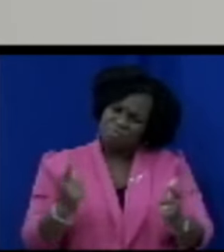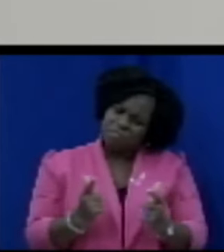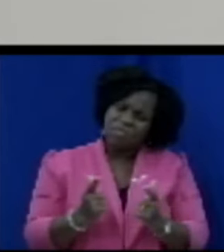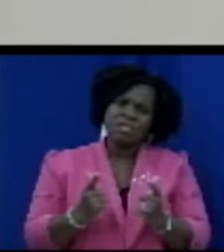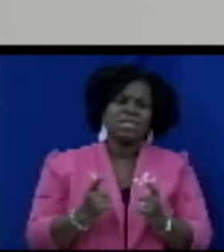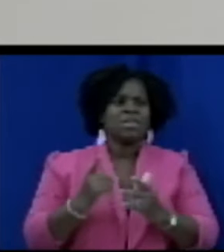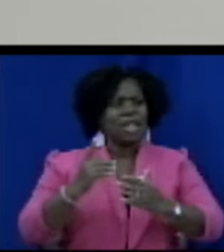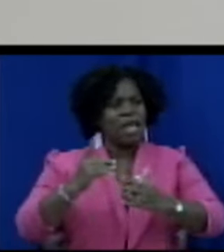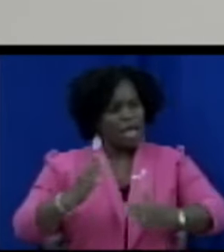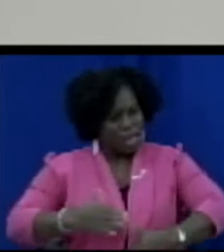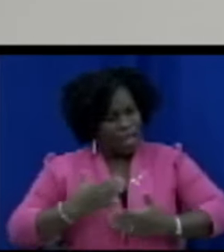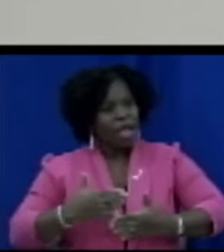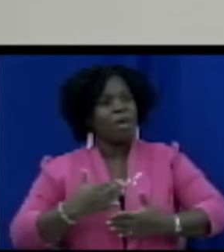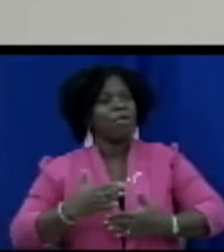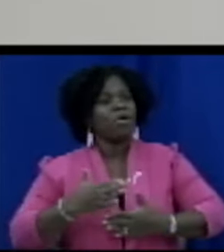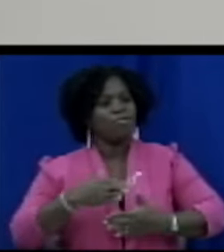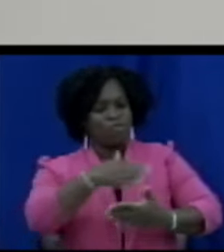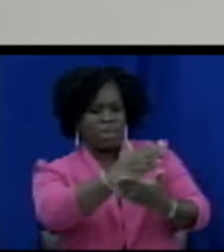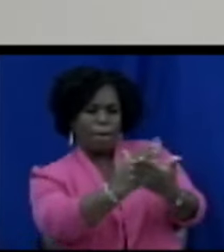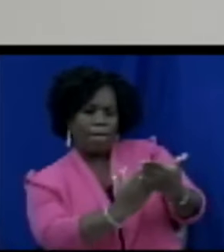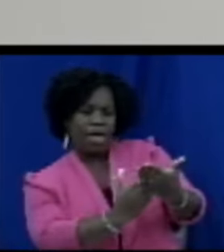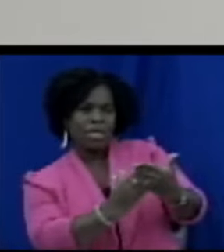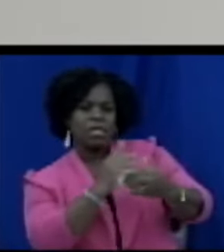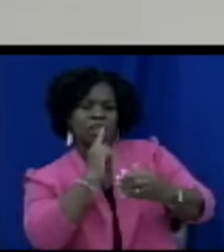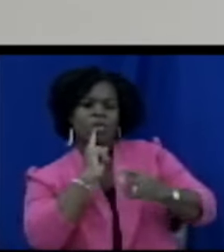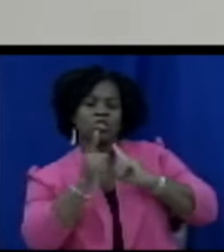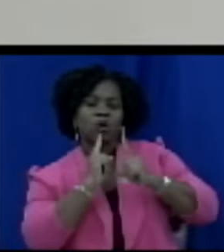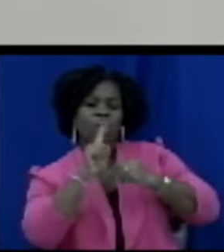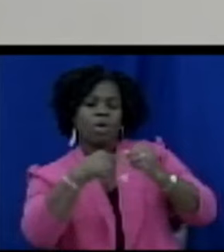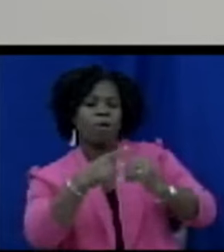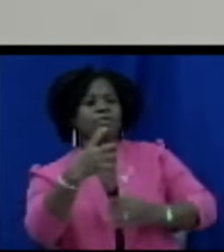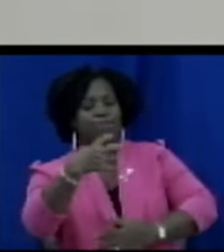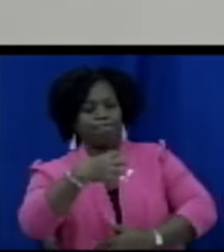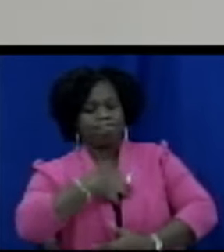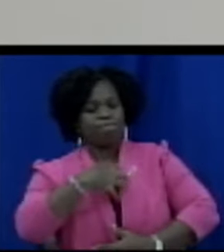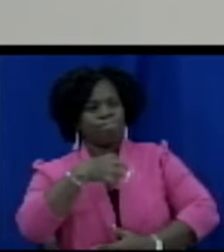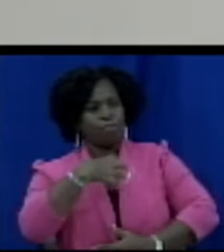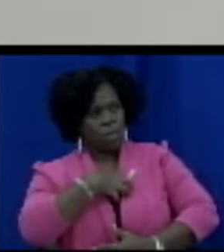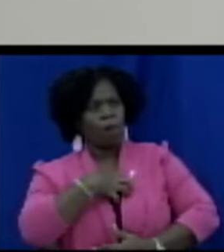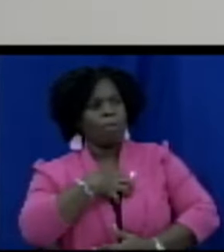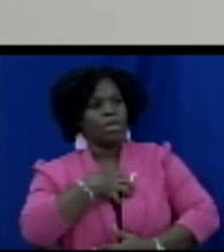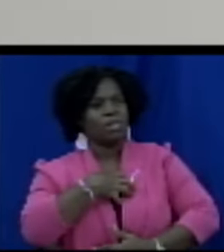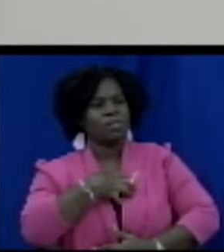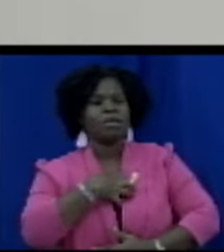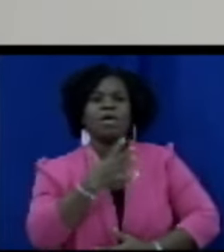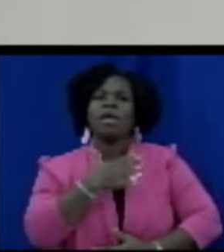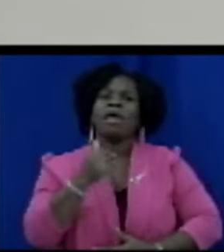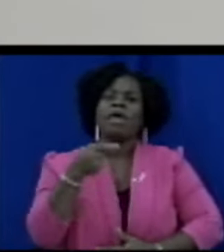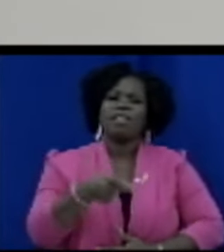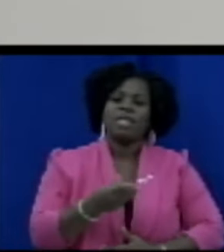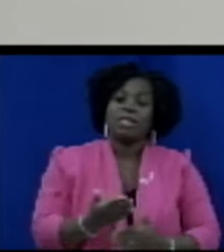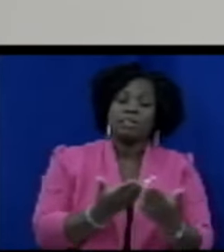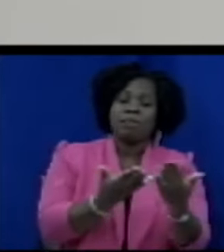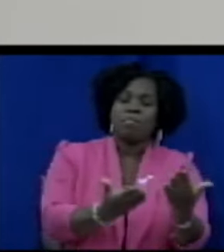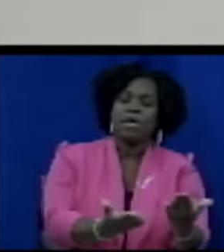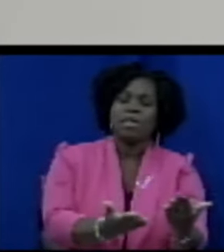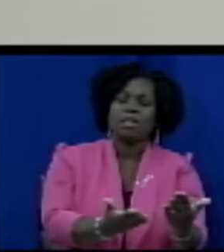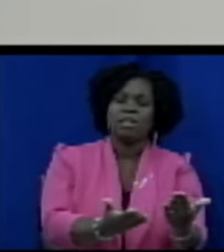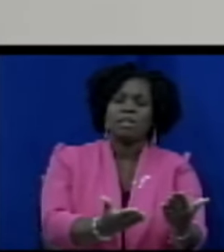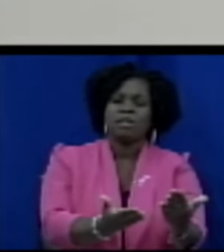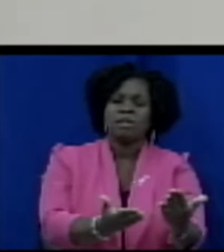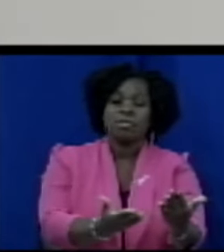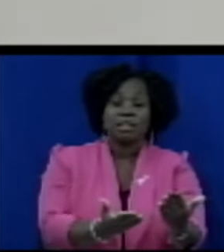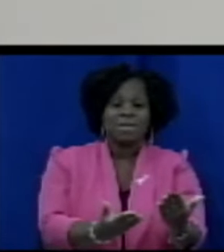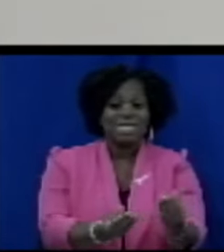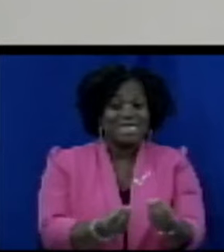section that speaks to complaints and this bill gives the